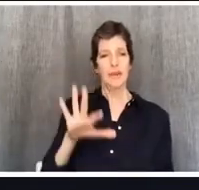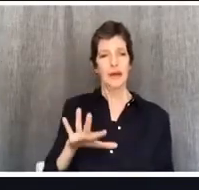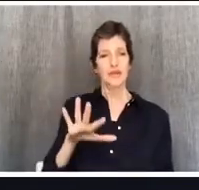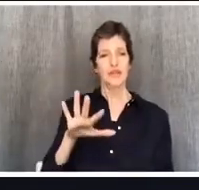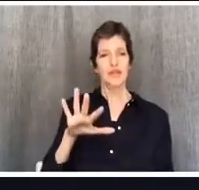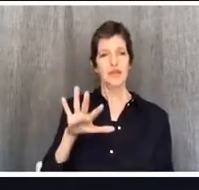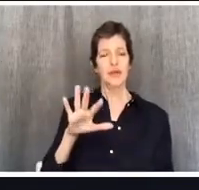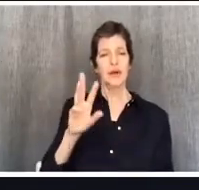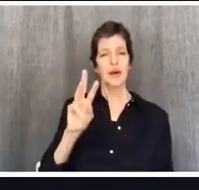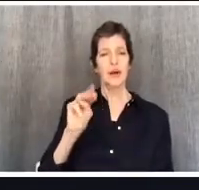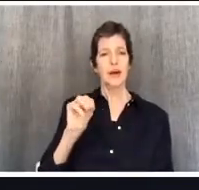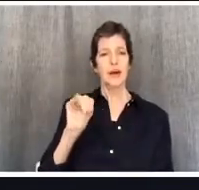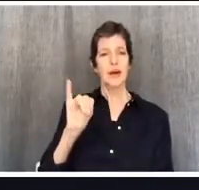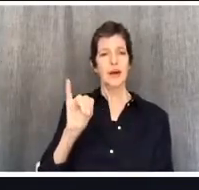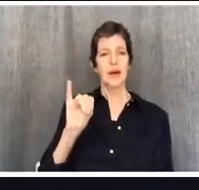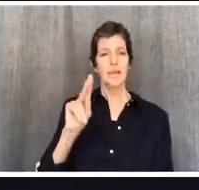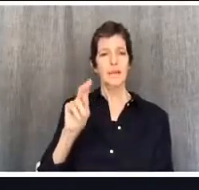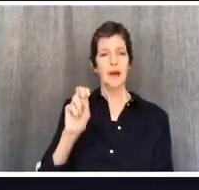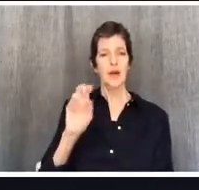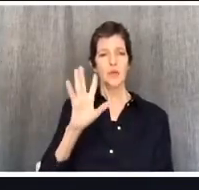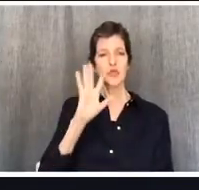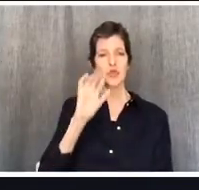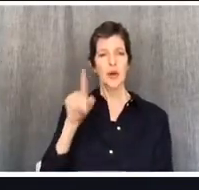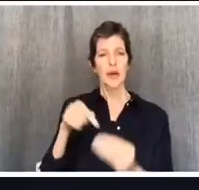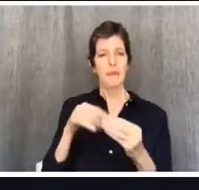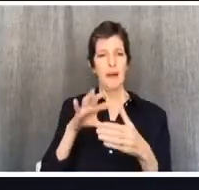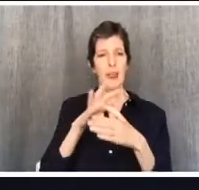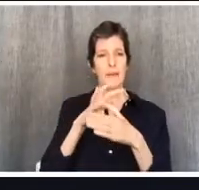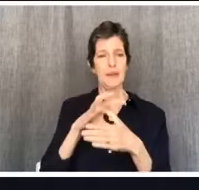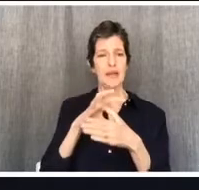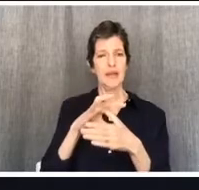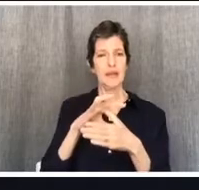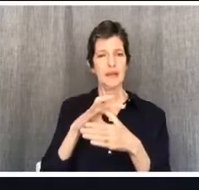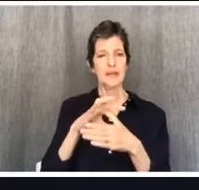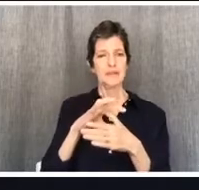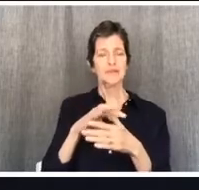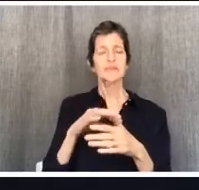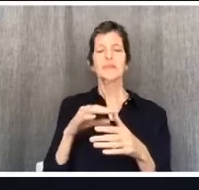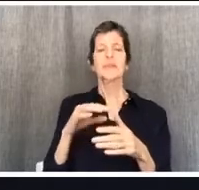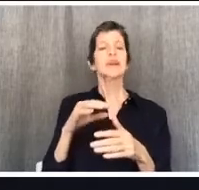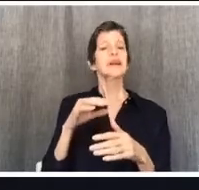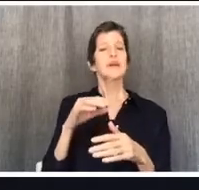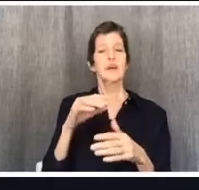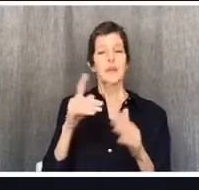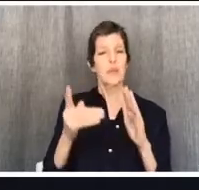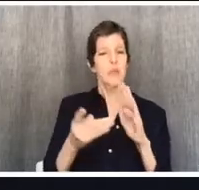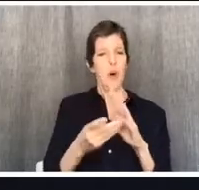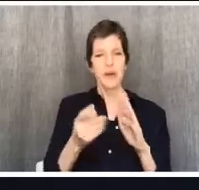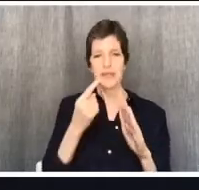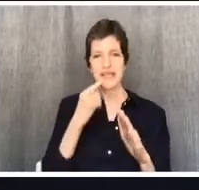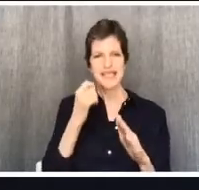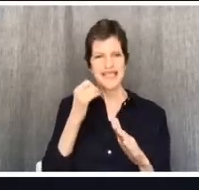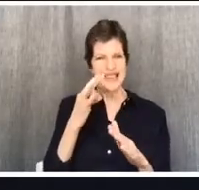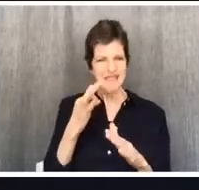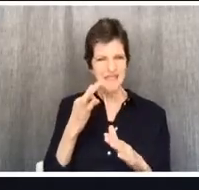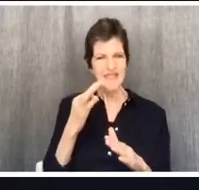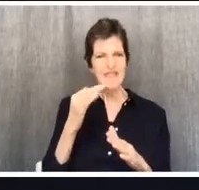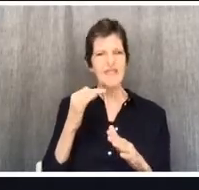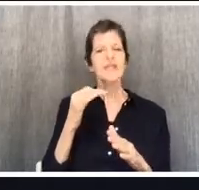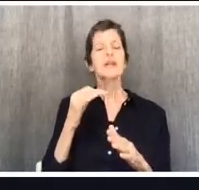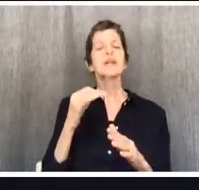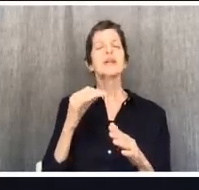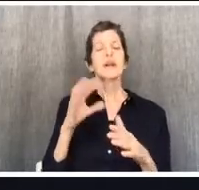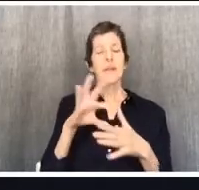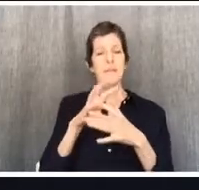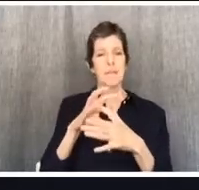in a temple as part of ritual sacrifice, and Paul says to that, no, do not eat meat sacrificed to idols in the temple because you will, you